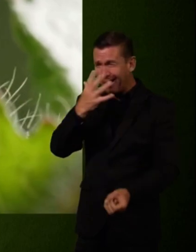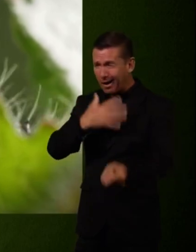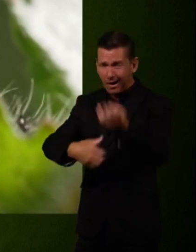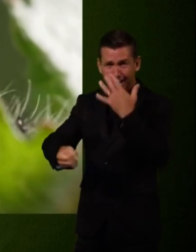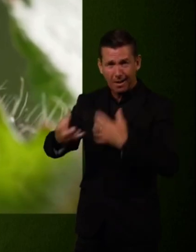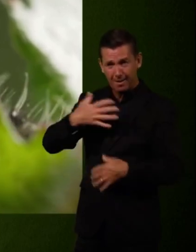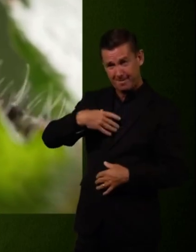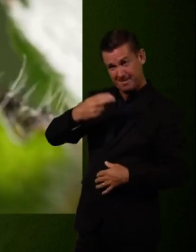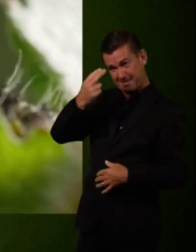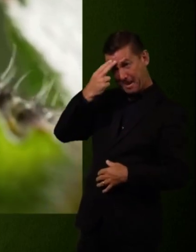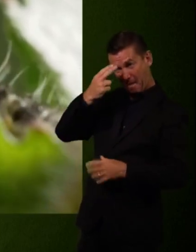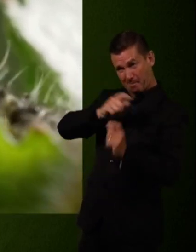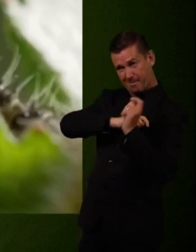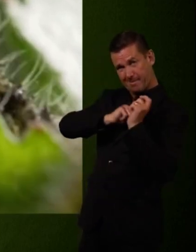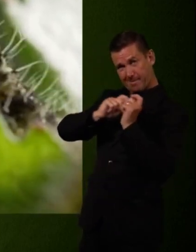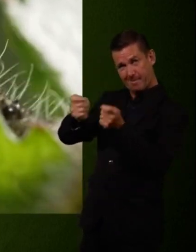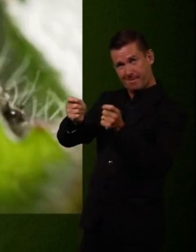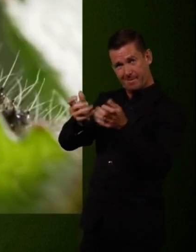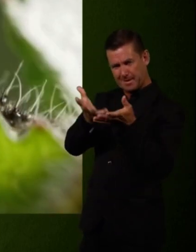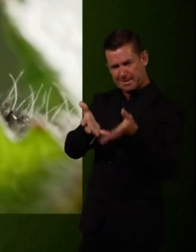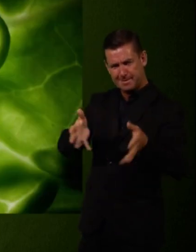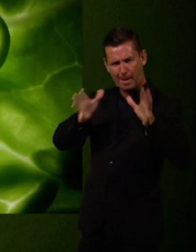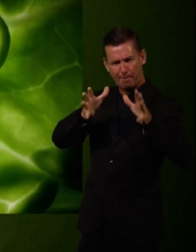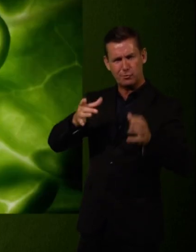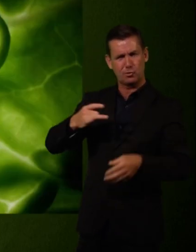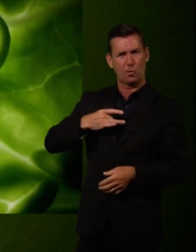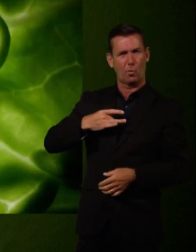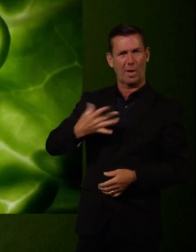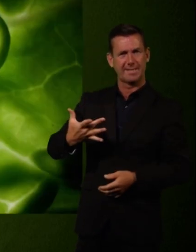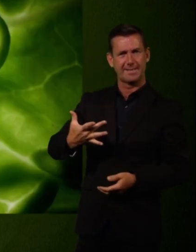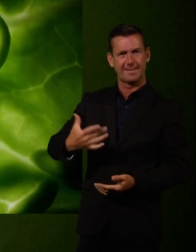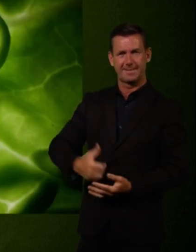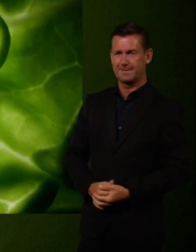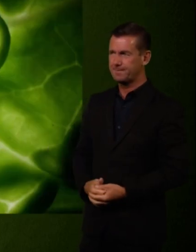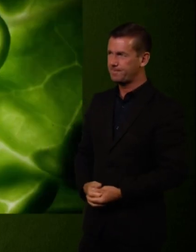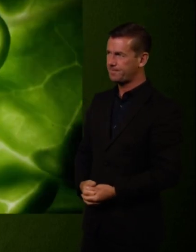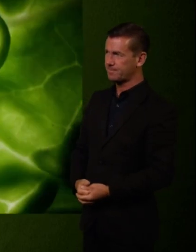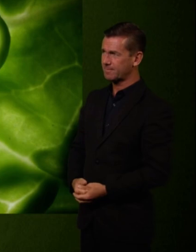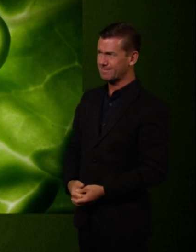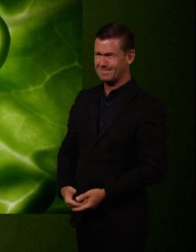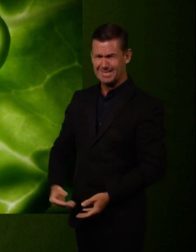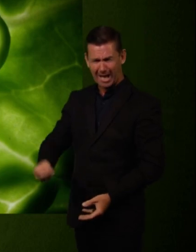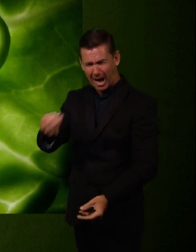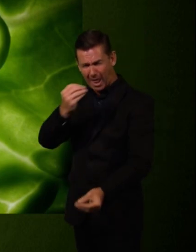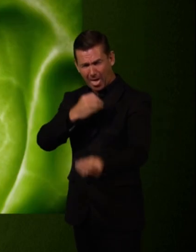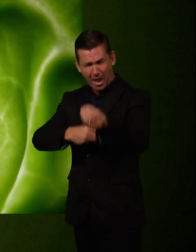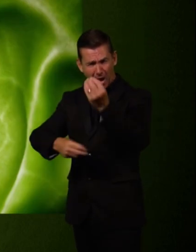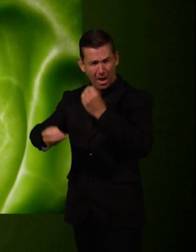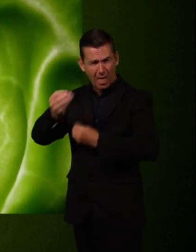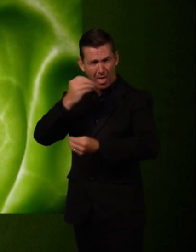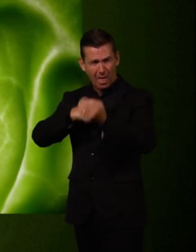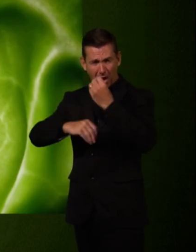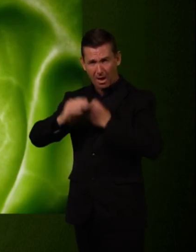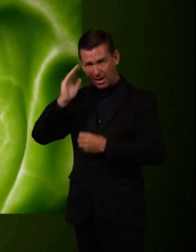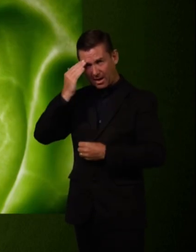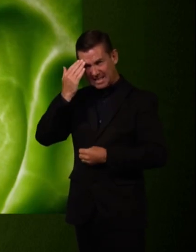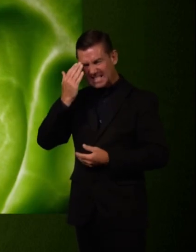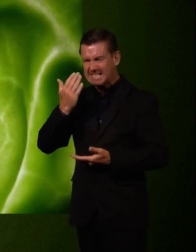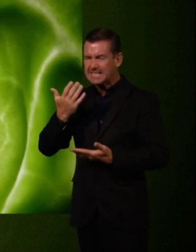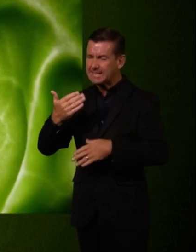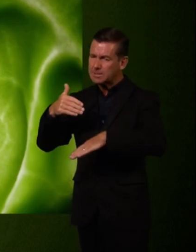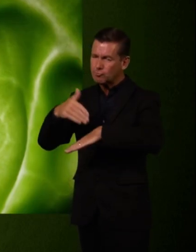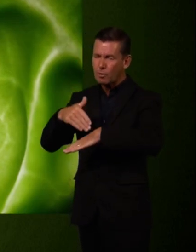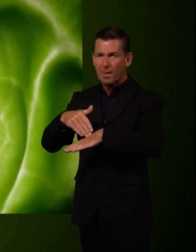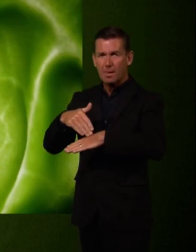colloquial name, cabbage white. But this feeding frenzy also gets them into trouble. And not